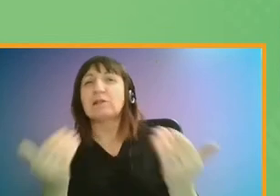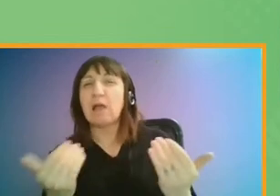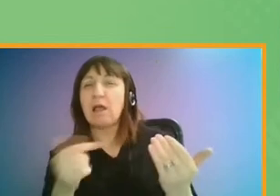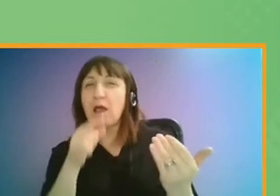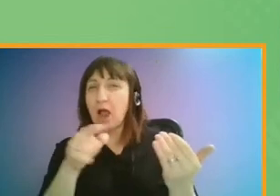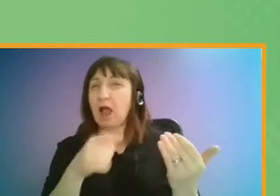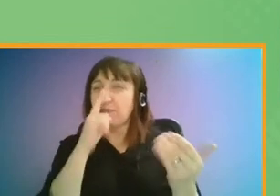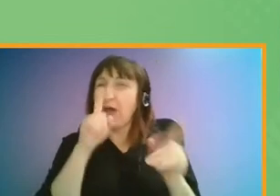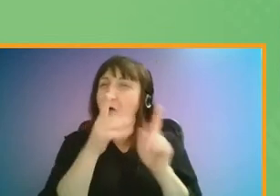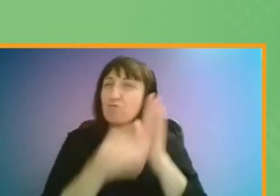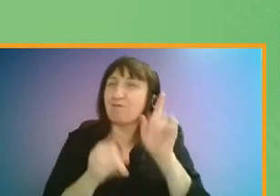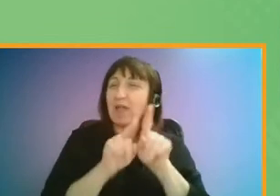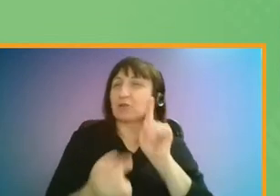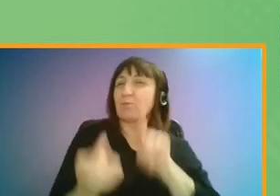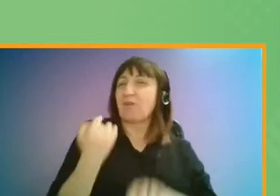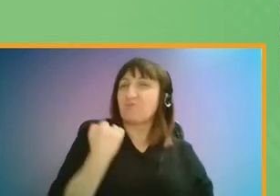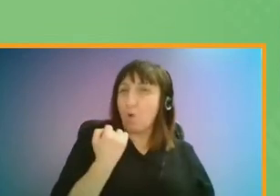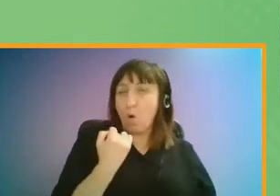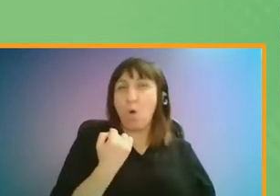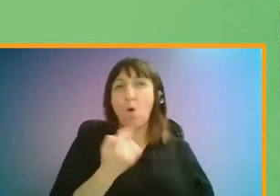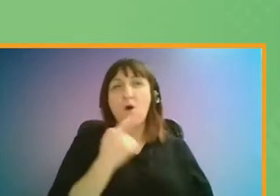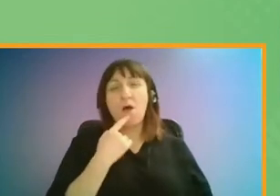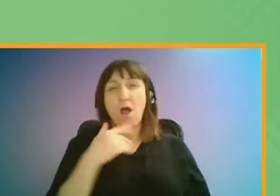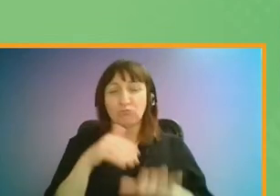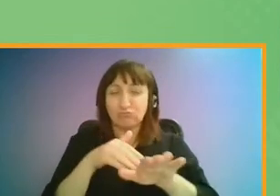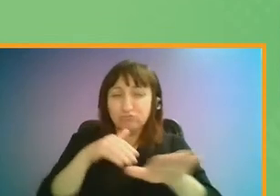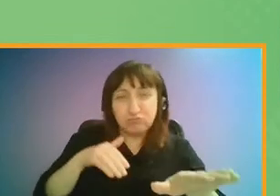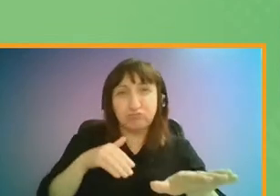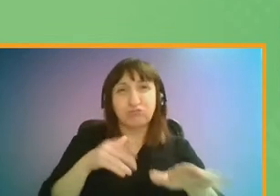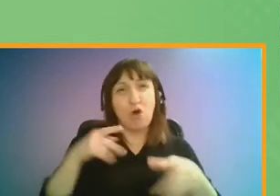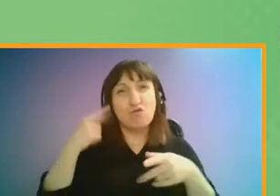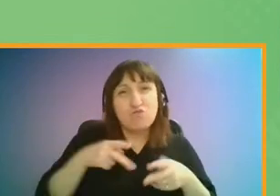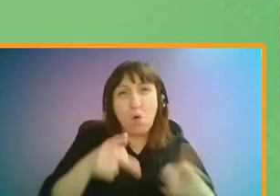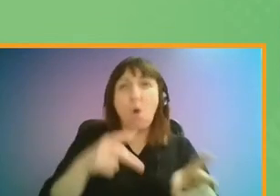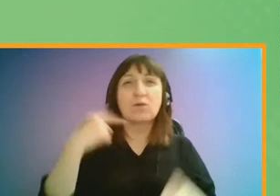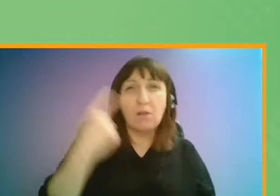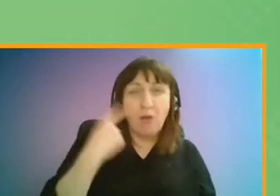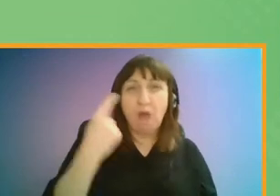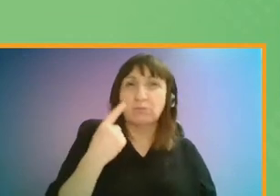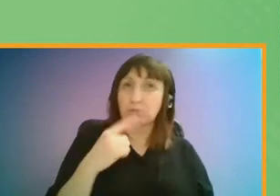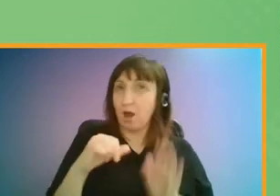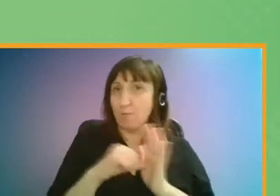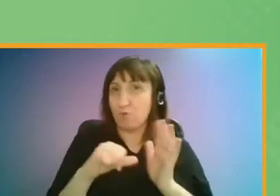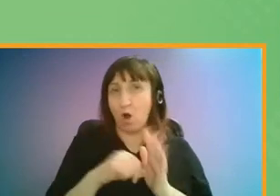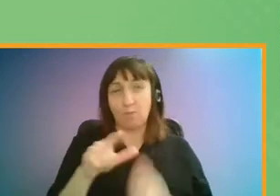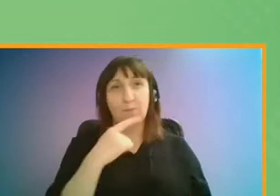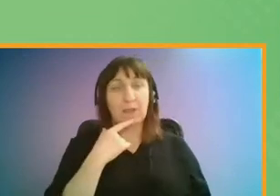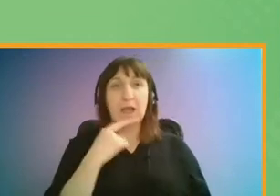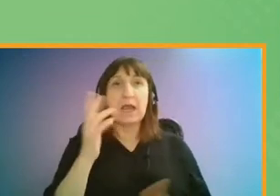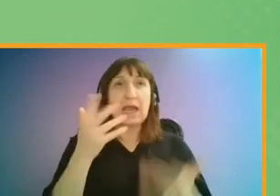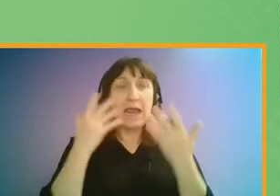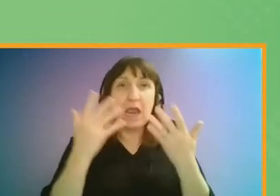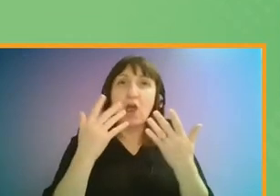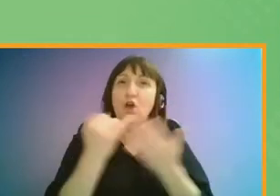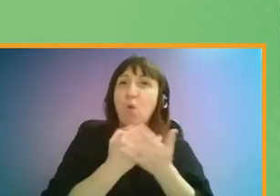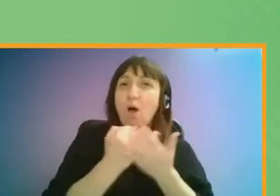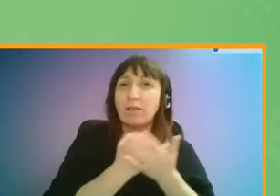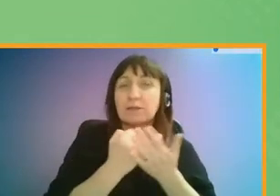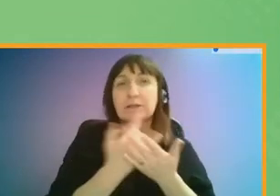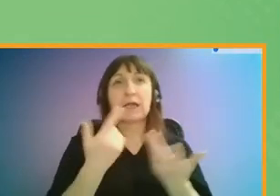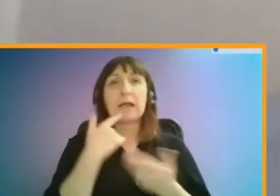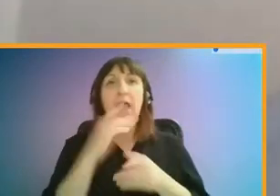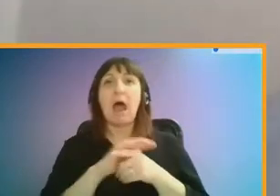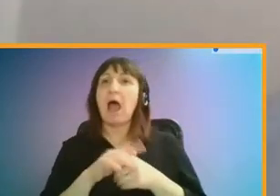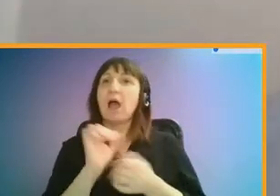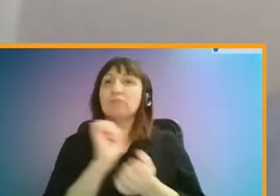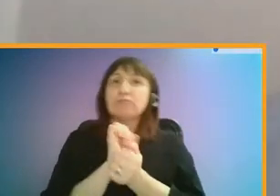how things used to be, with congestion on London's roads still a problem, and many of the past problems remaining, such as poor air quality and crowding on peak services.